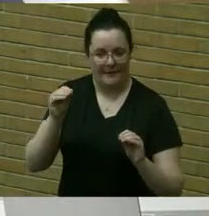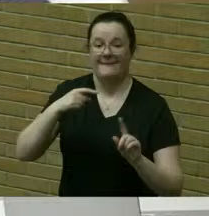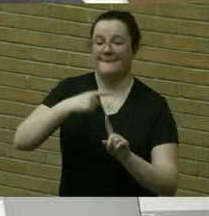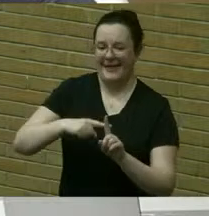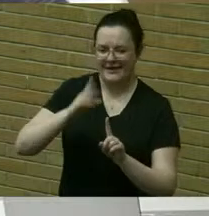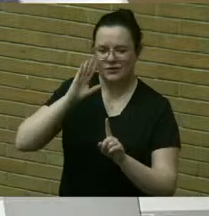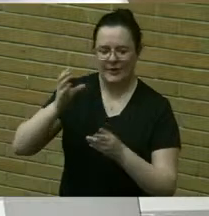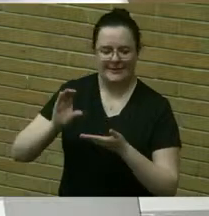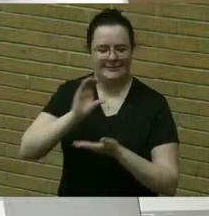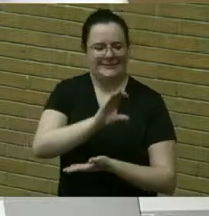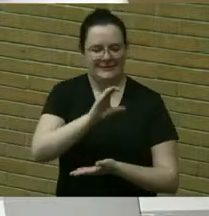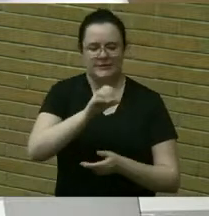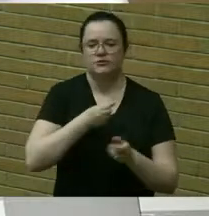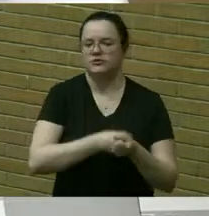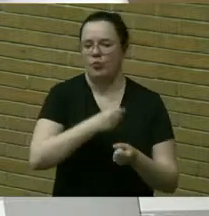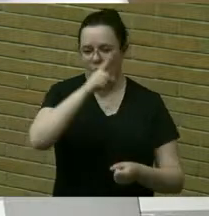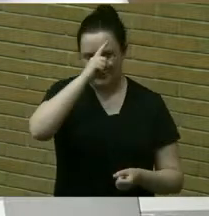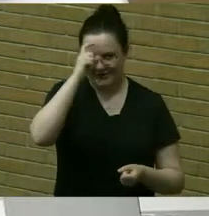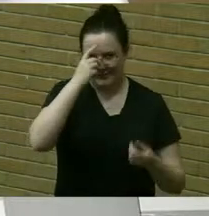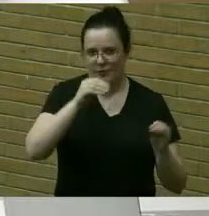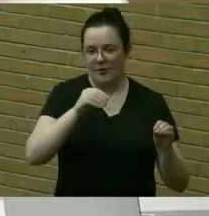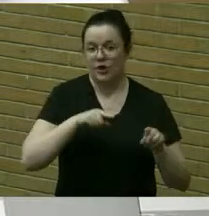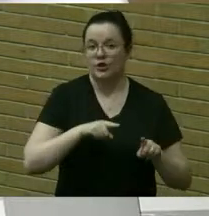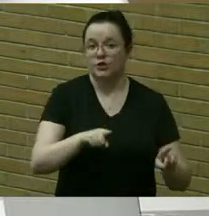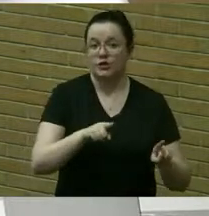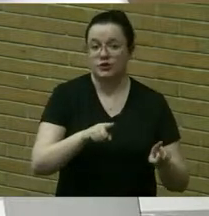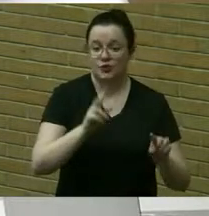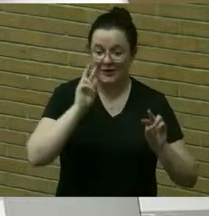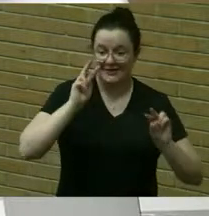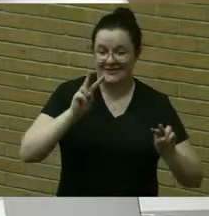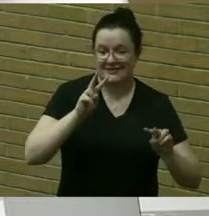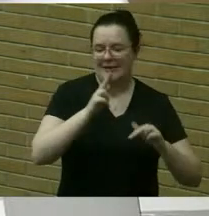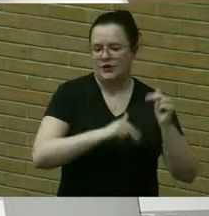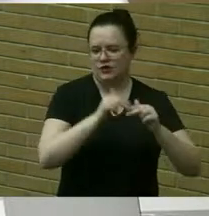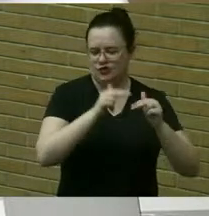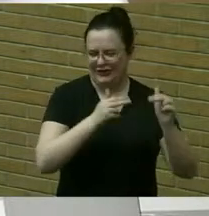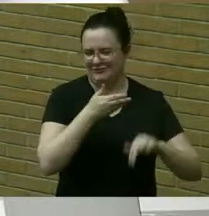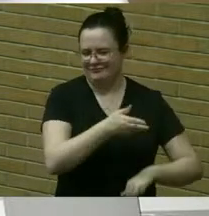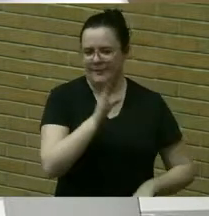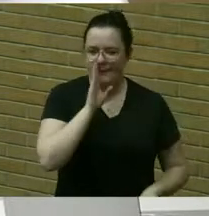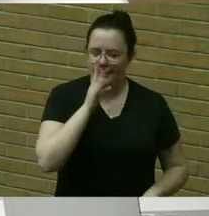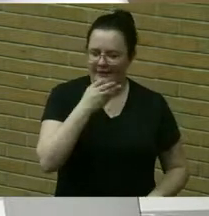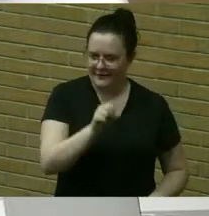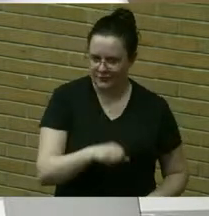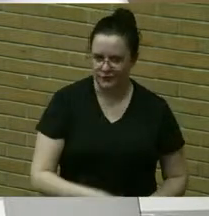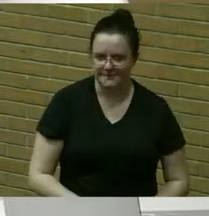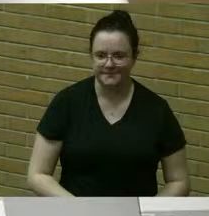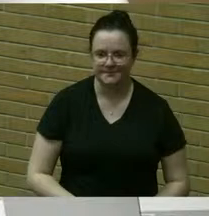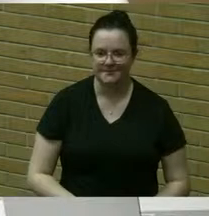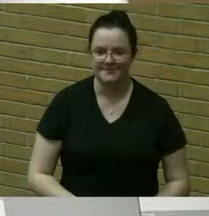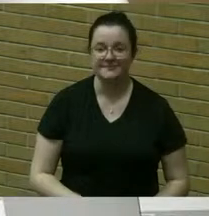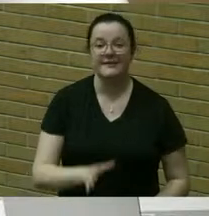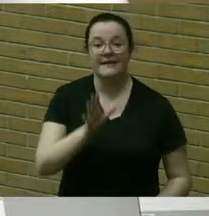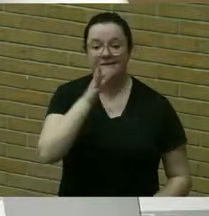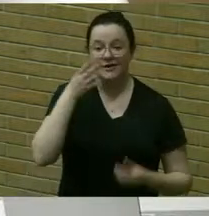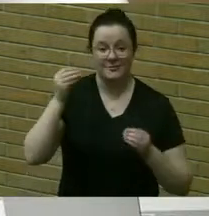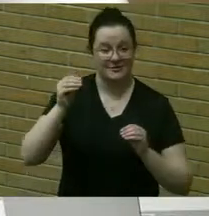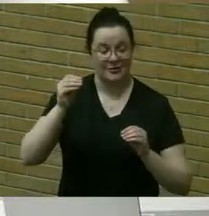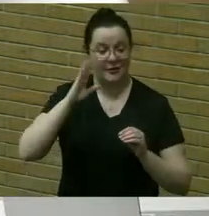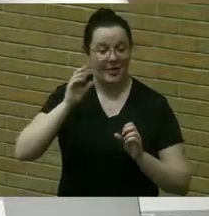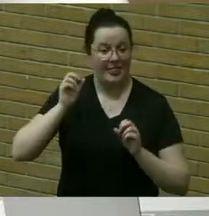summer market during it the anticipated construction at brighton high school the farmers market will return to outdoor